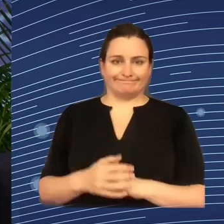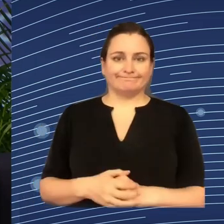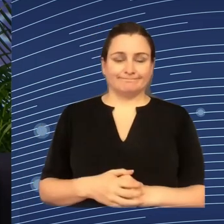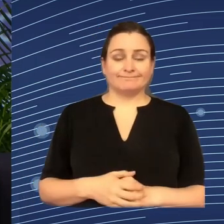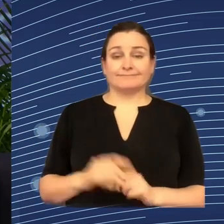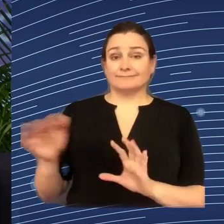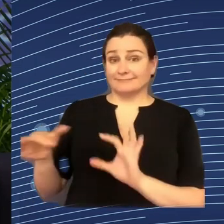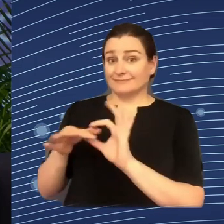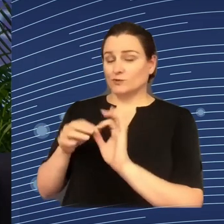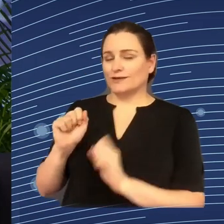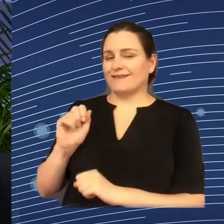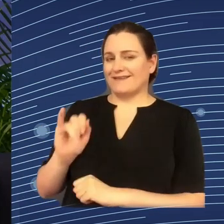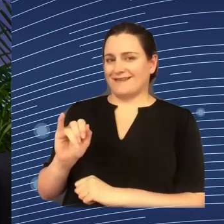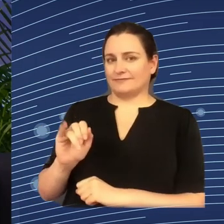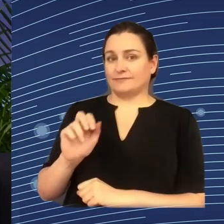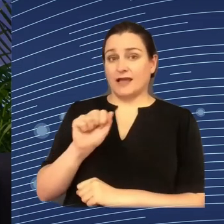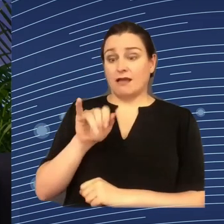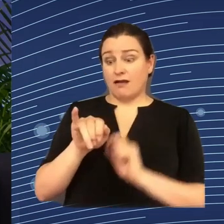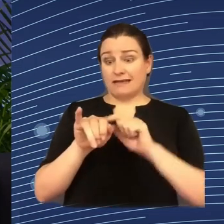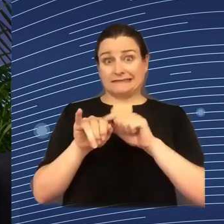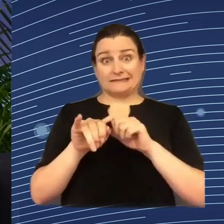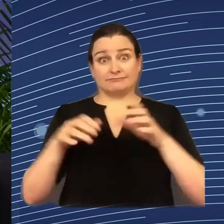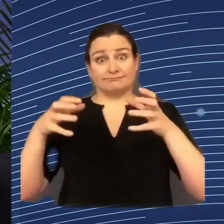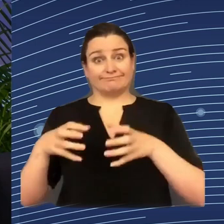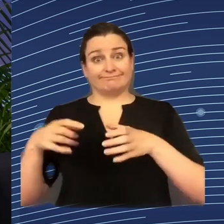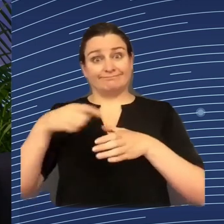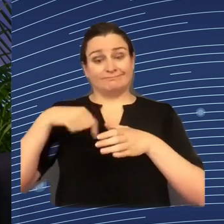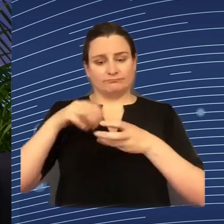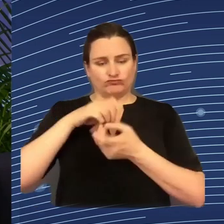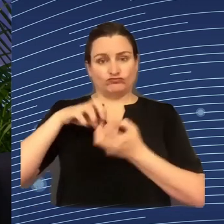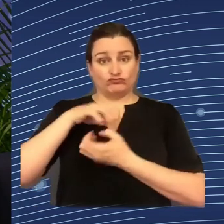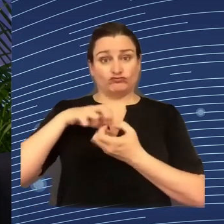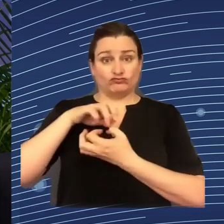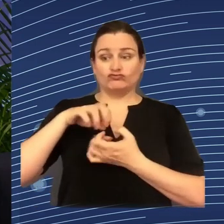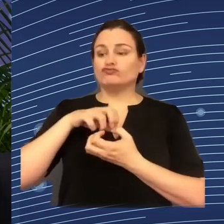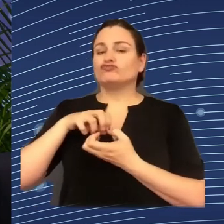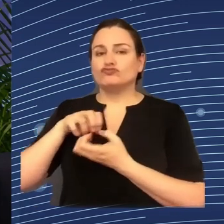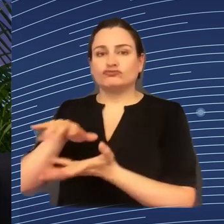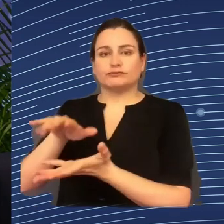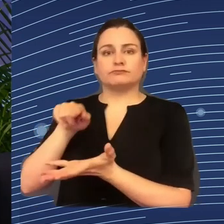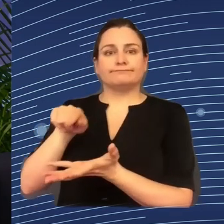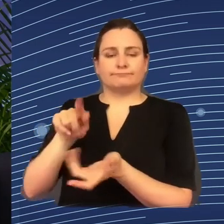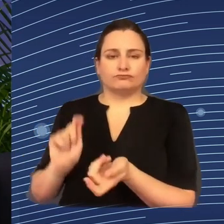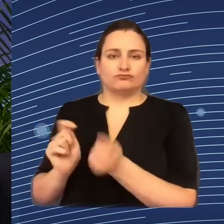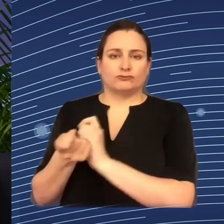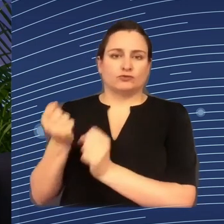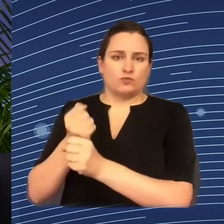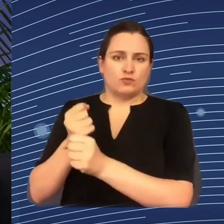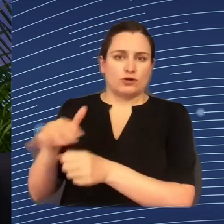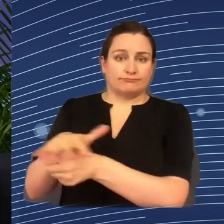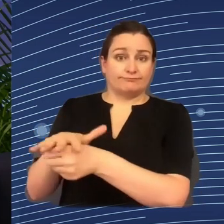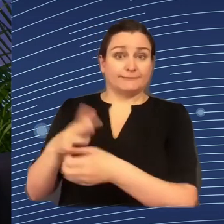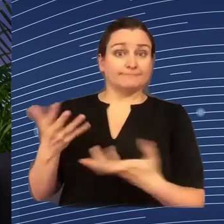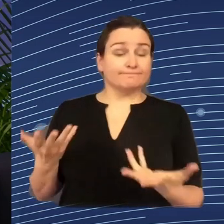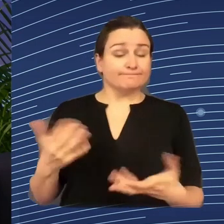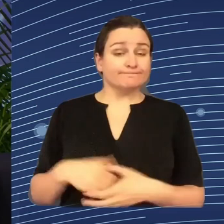Because AI at the workplace is a source of change of the working conditions. And this is exactly the anticipation of change,